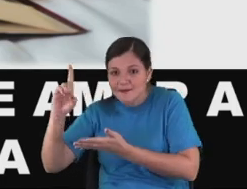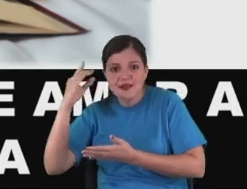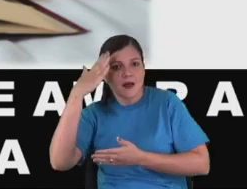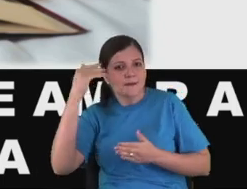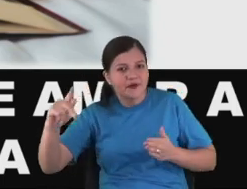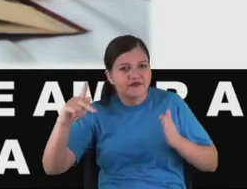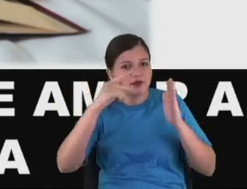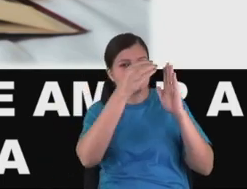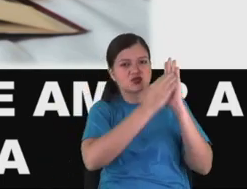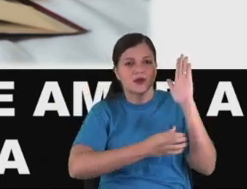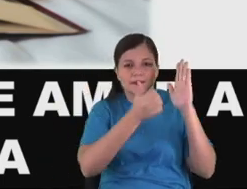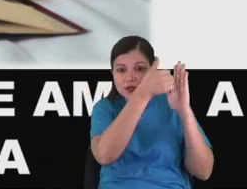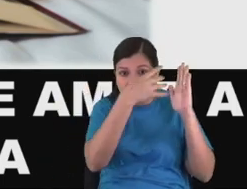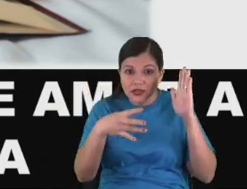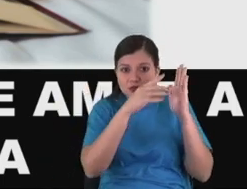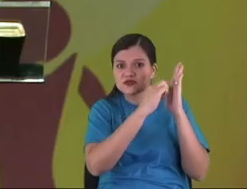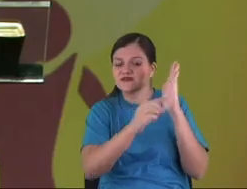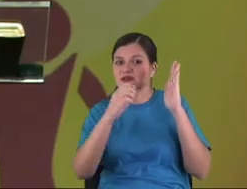-10.